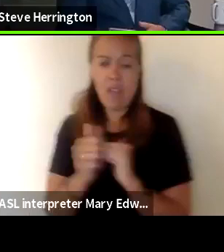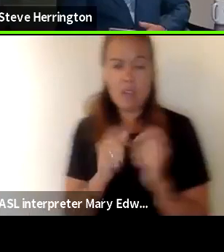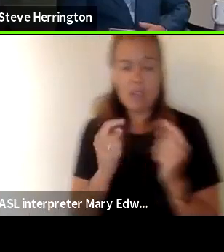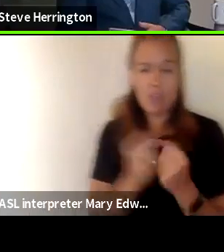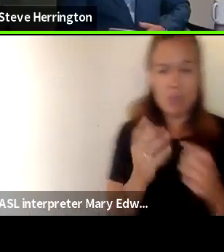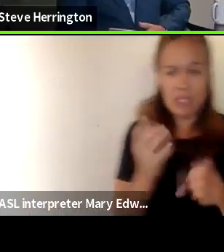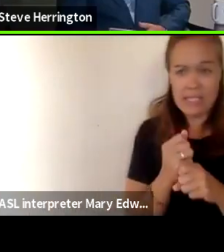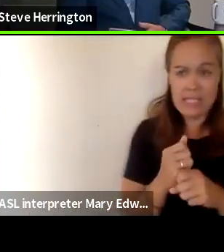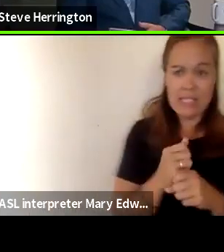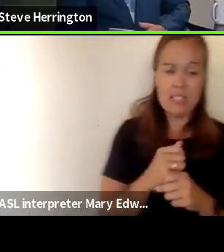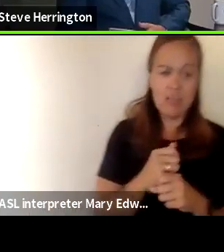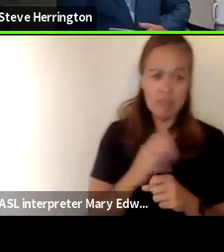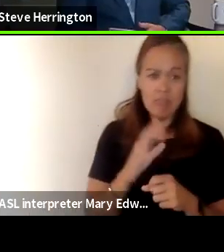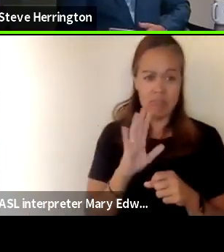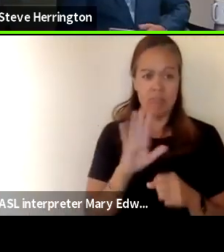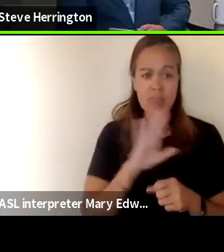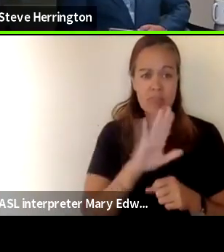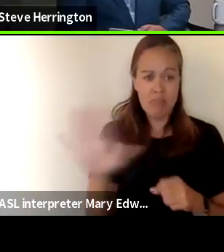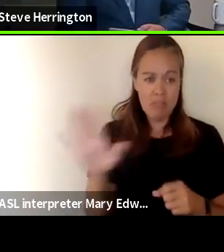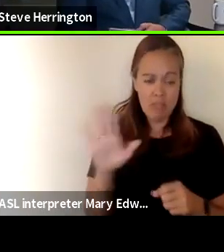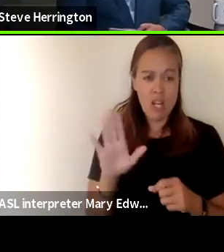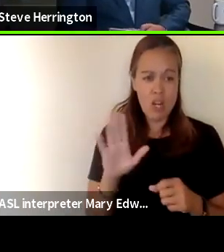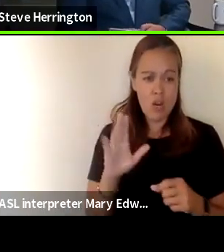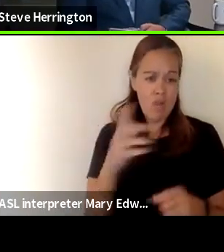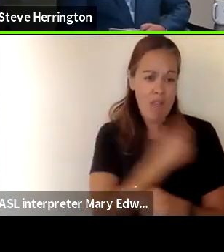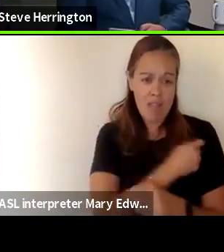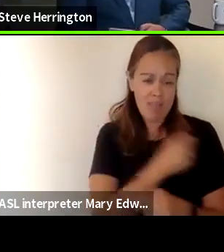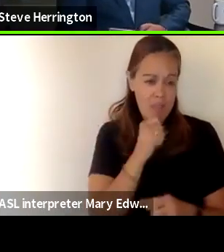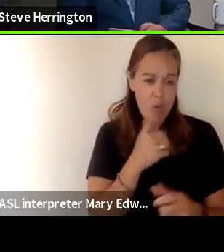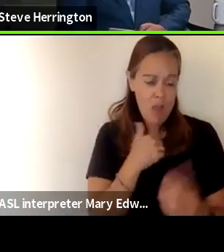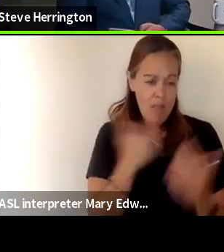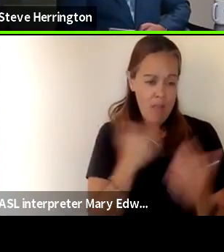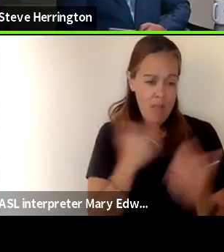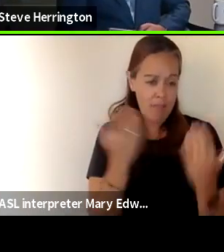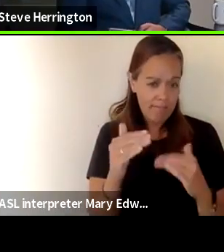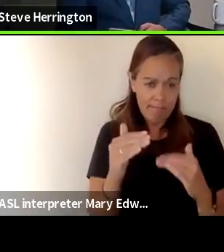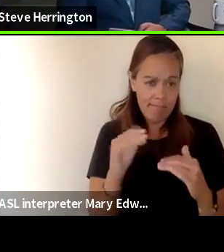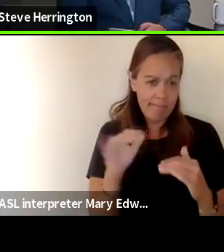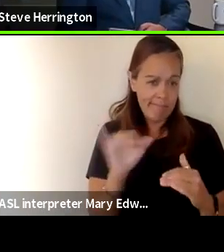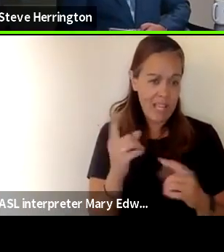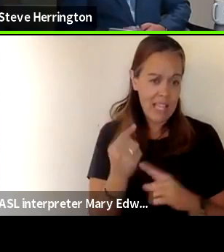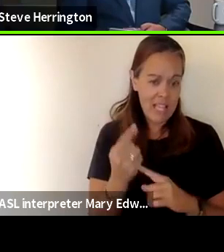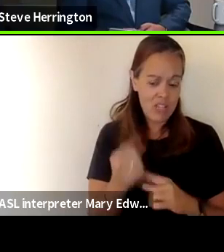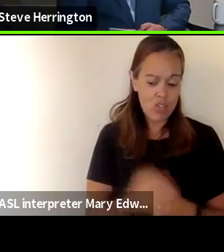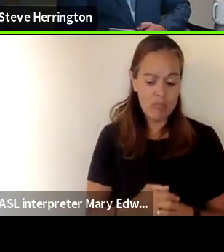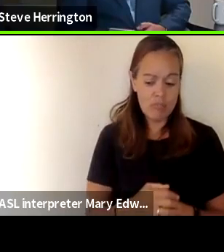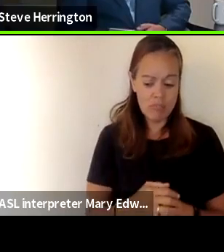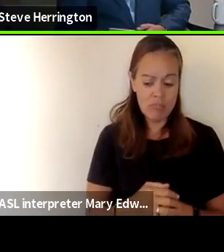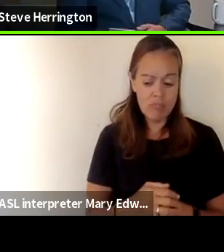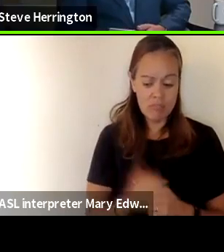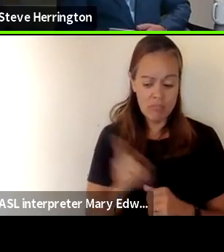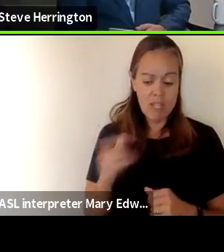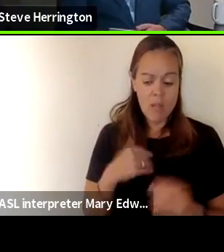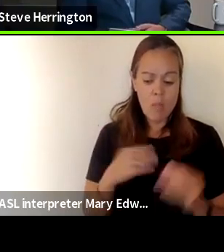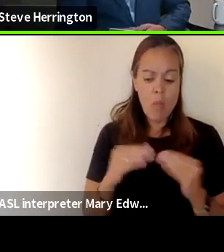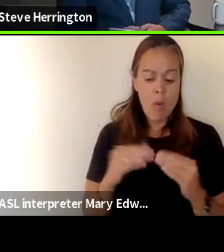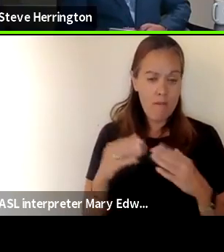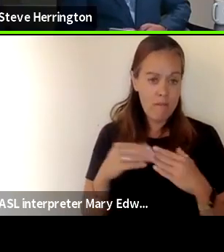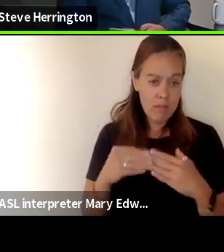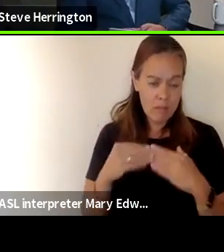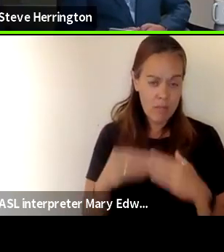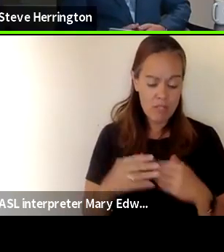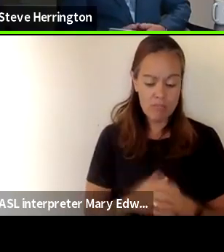if they're age eligible because they don't have the restrictions put on them like they did last year they would have more flexibility